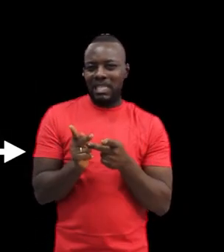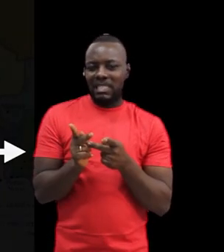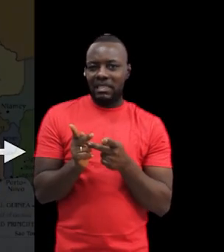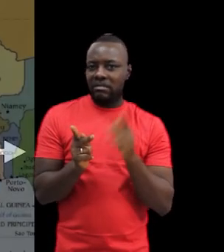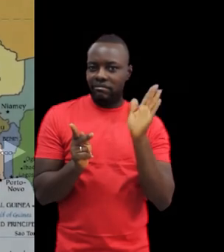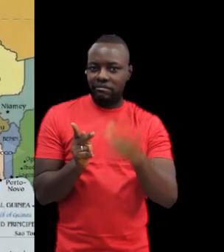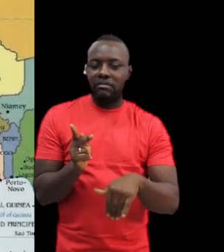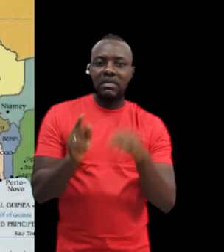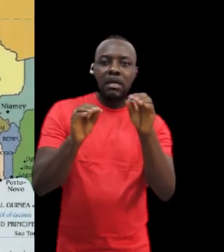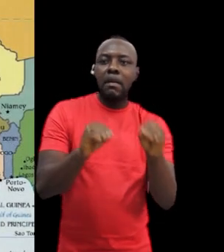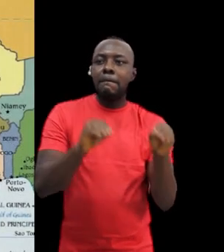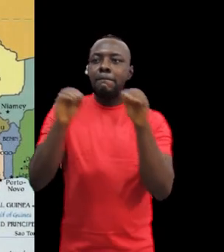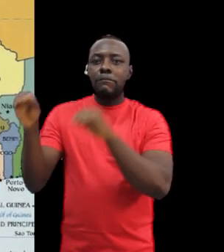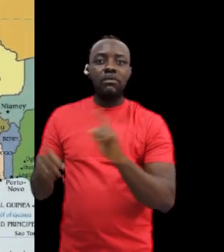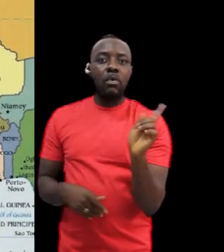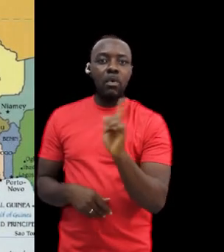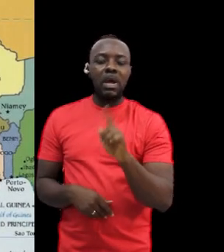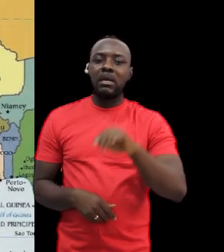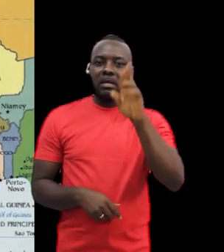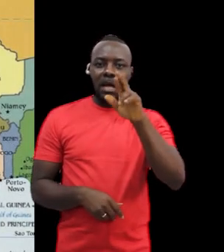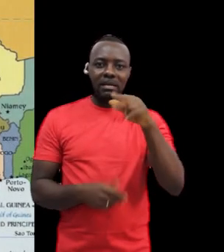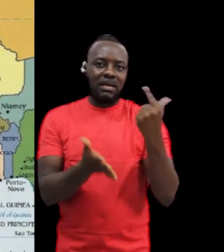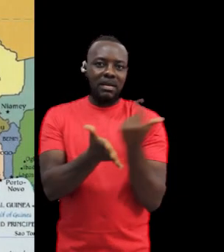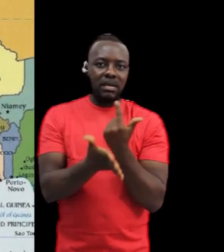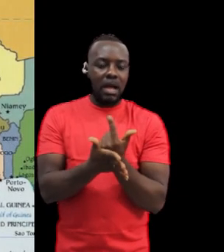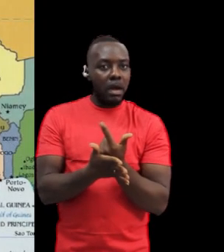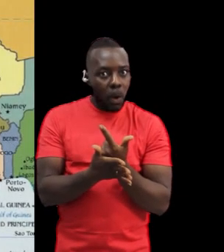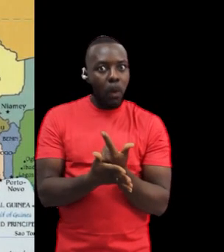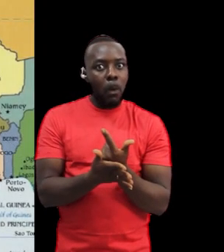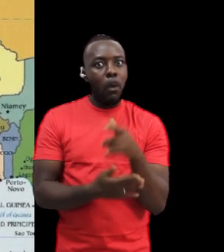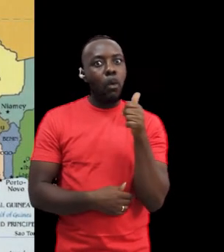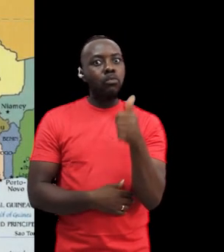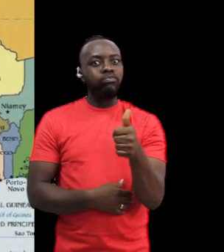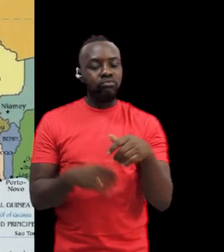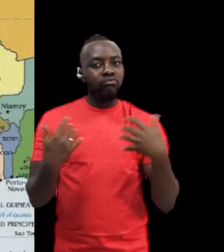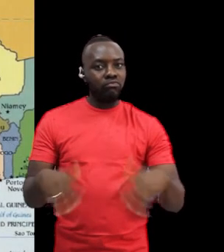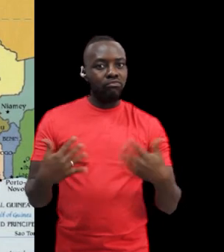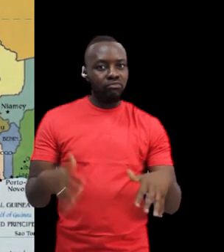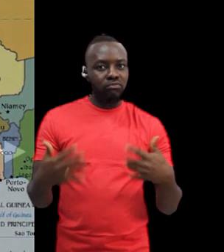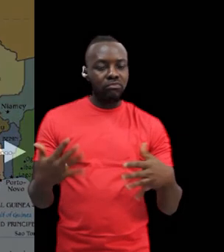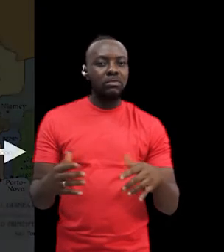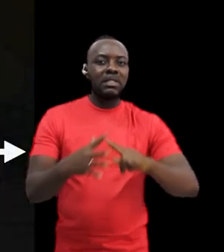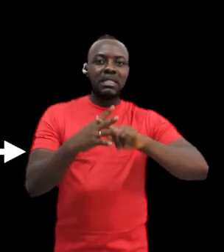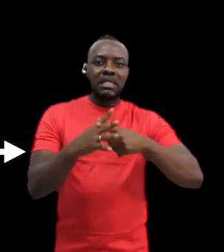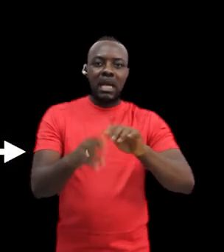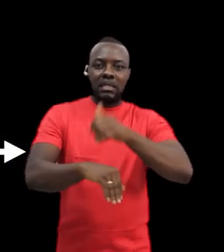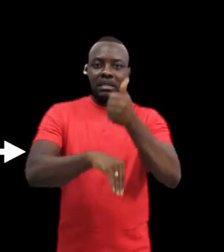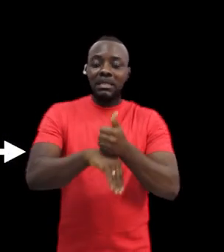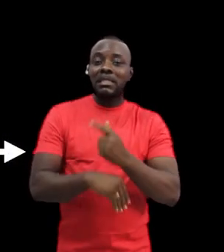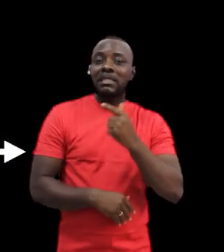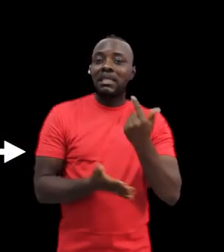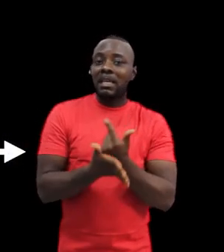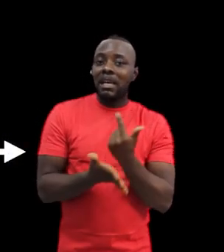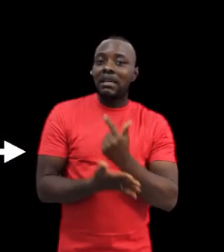favourable, so moved his mission onward to Accra, from where